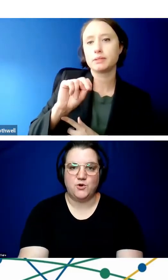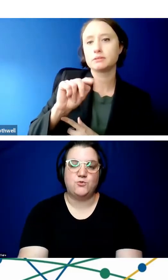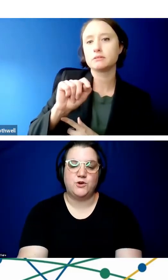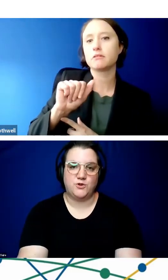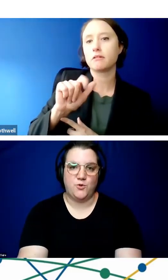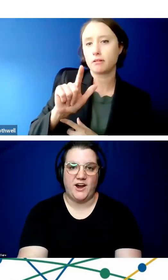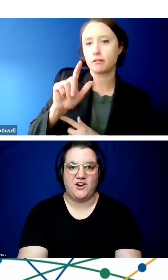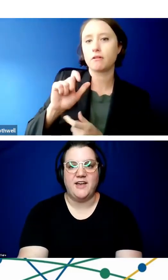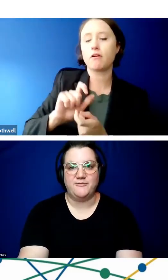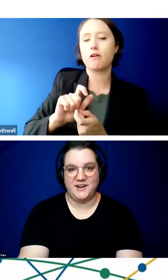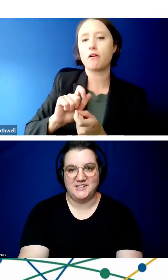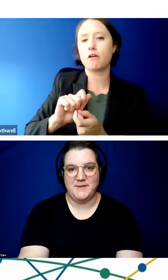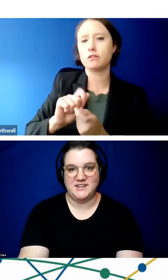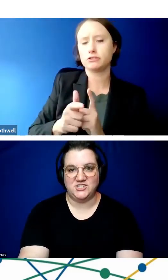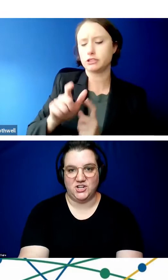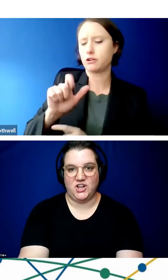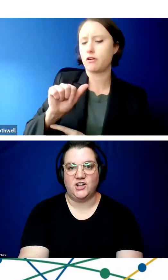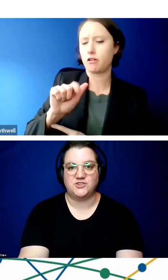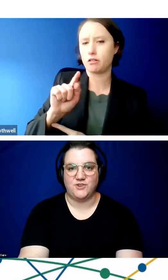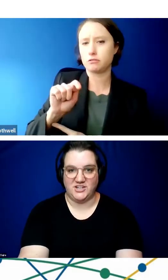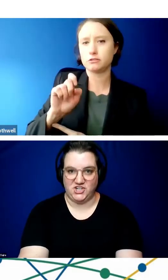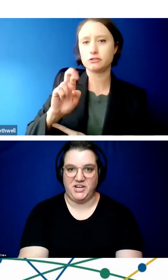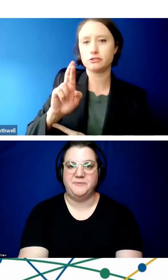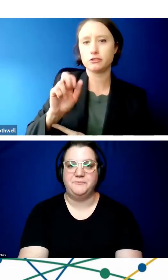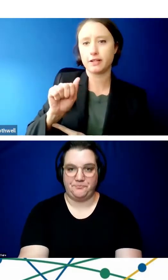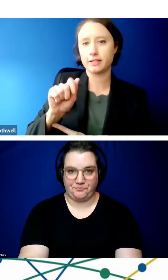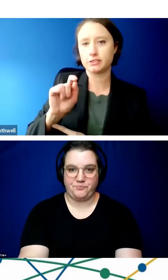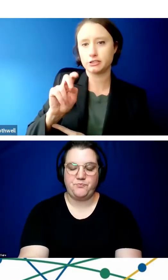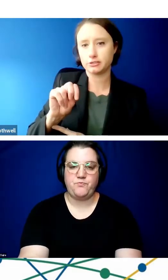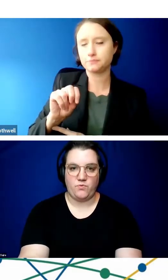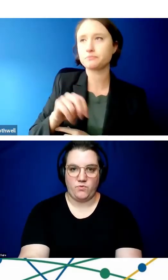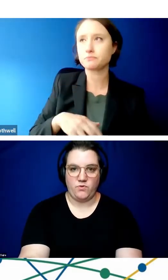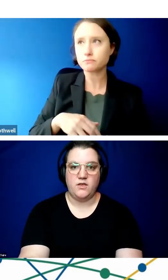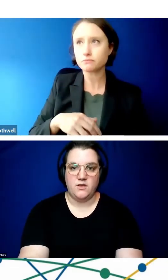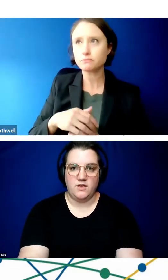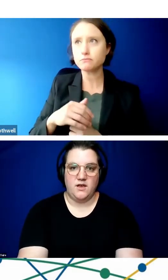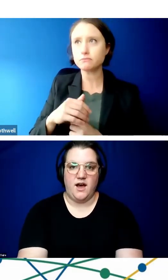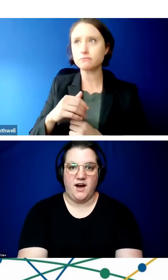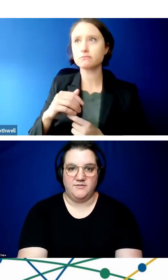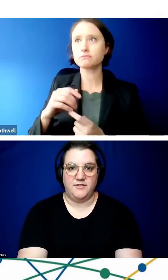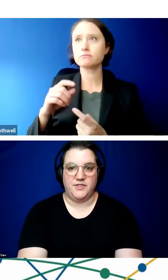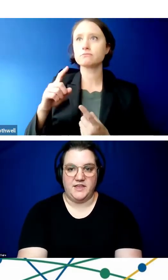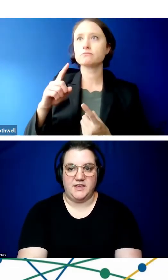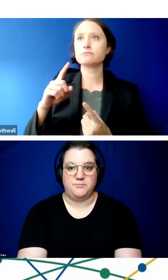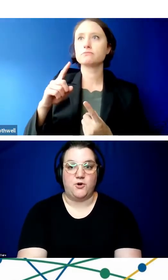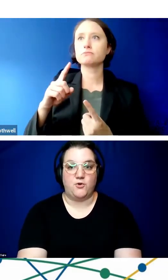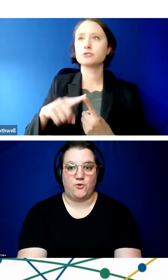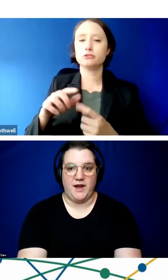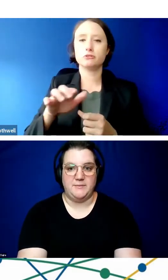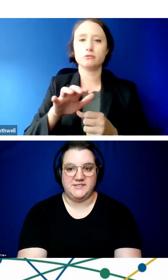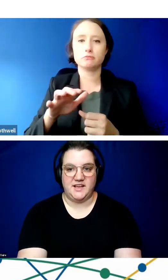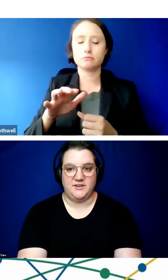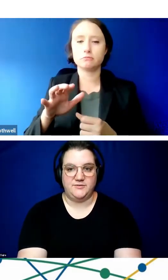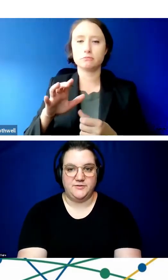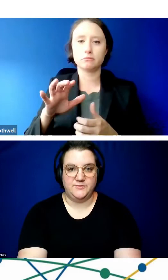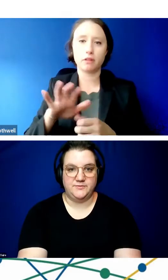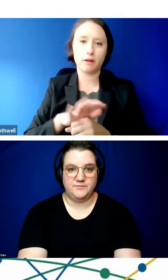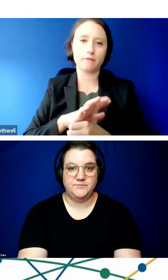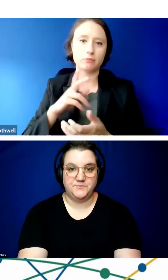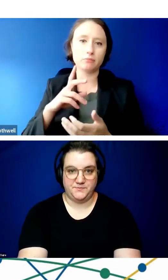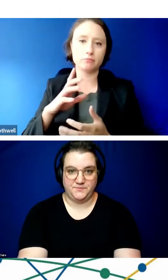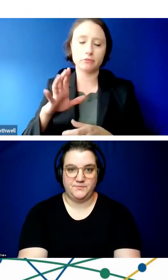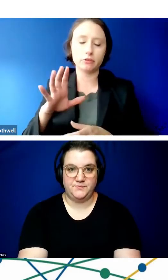if it were, would require a fundamental alteration exception of the program itself.